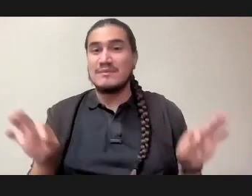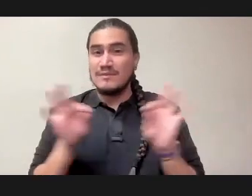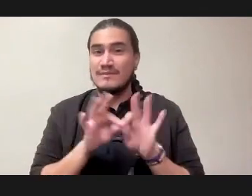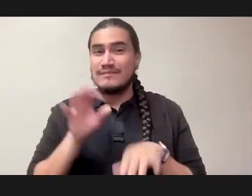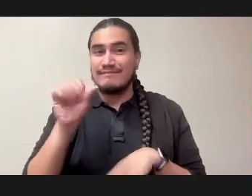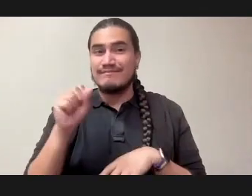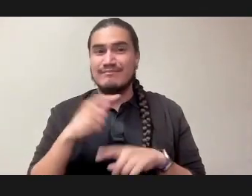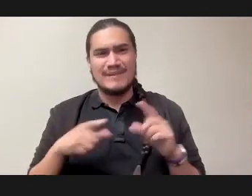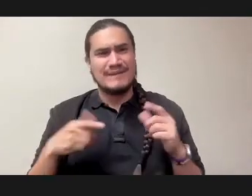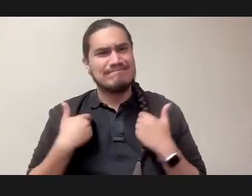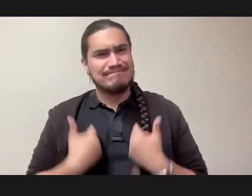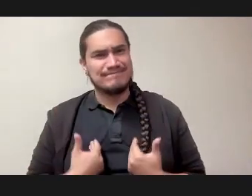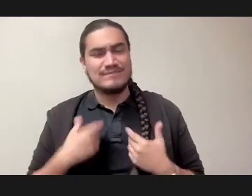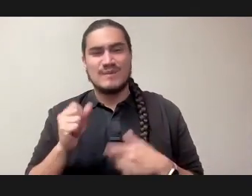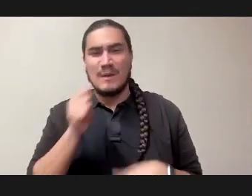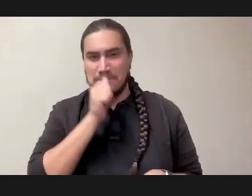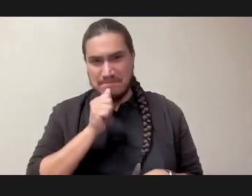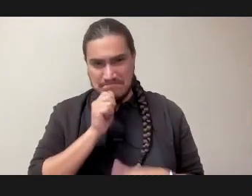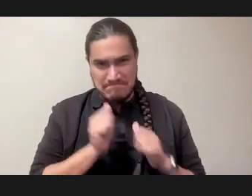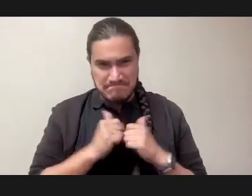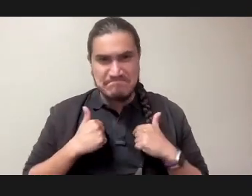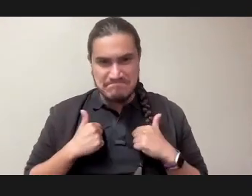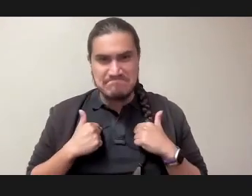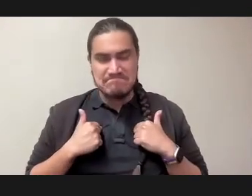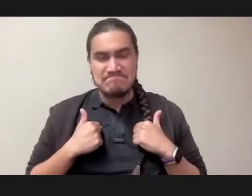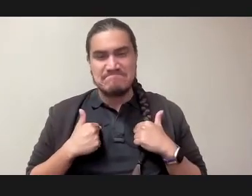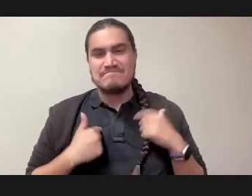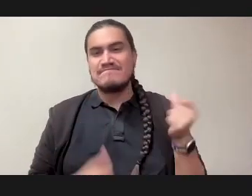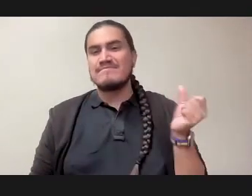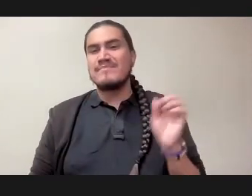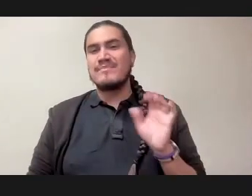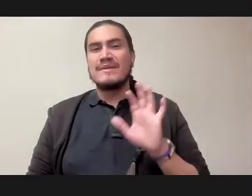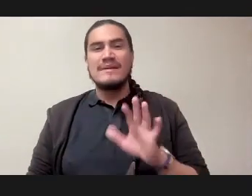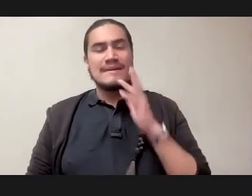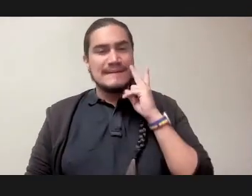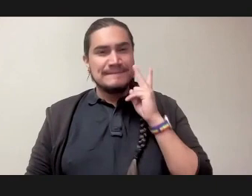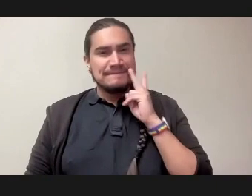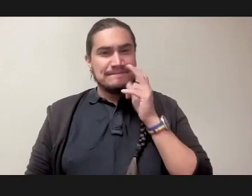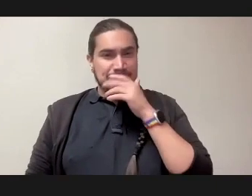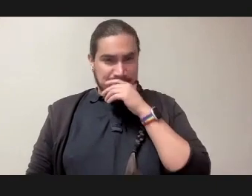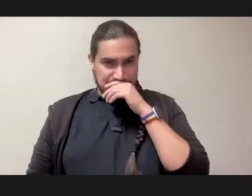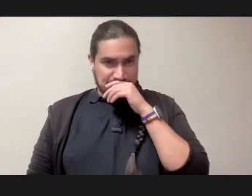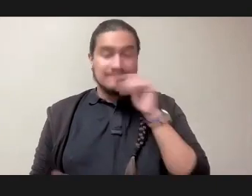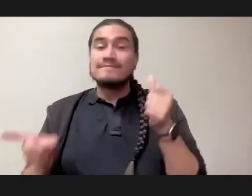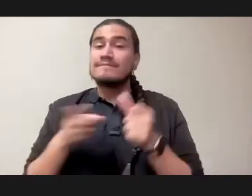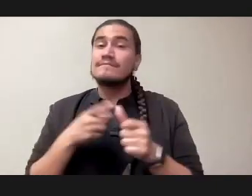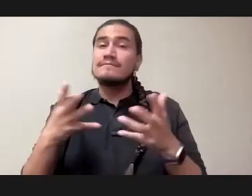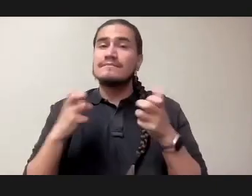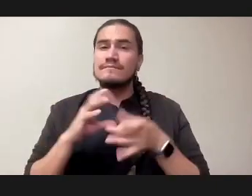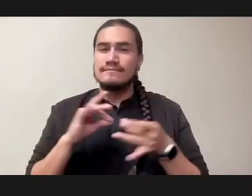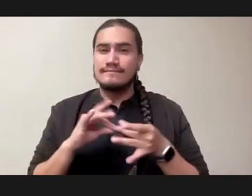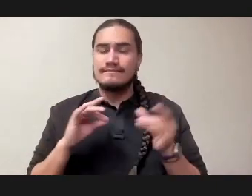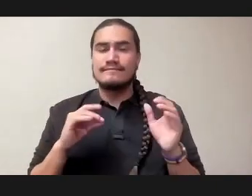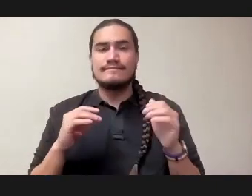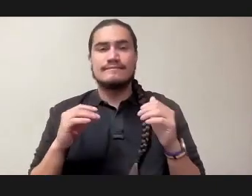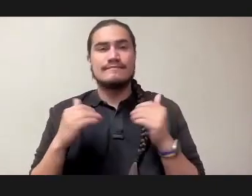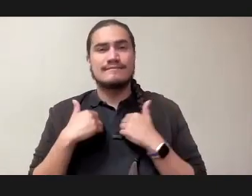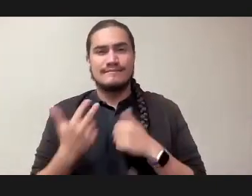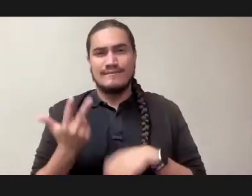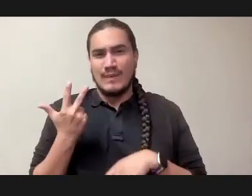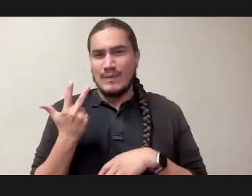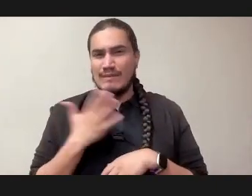tired, but y'all bear with me. So let's see. First of all, I want to say I have like three of my favorite